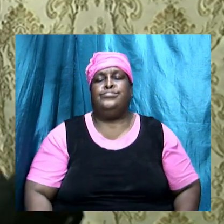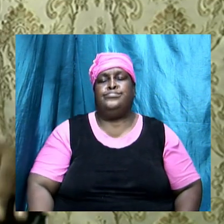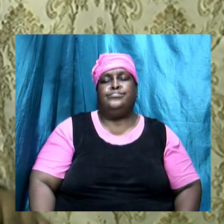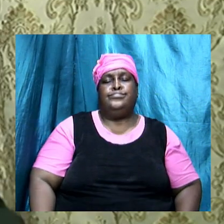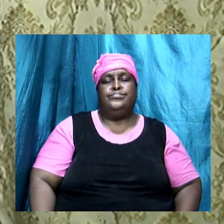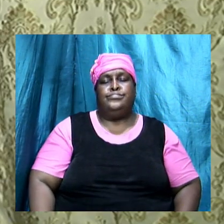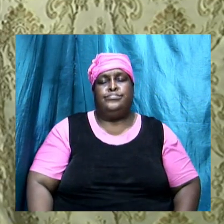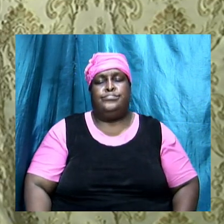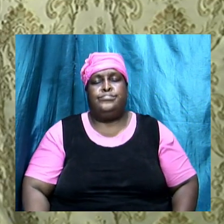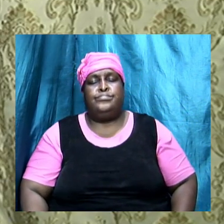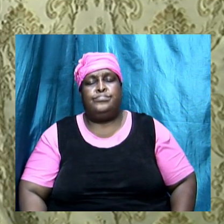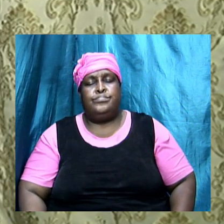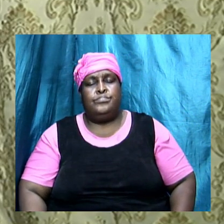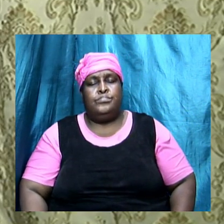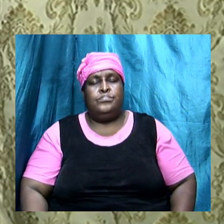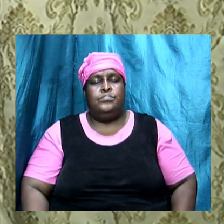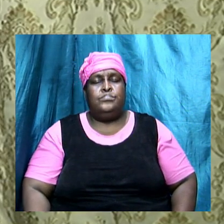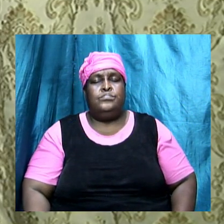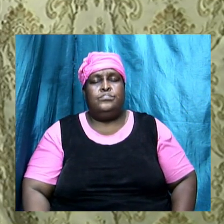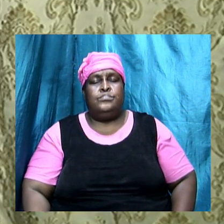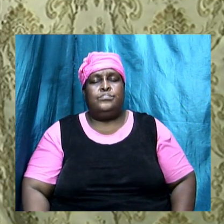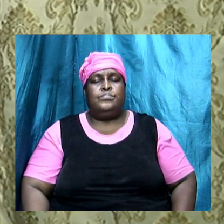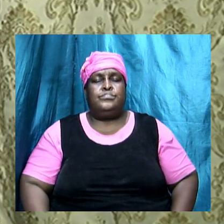it alright for you to do that thing